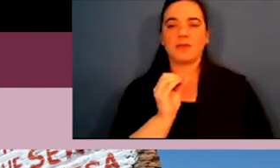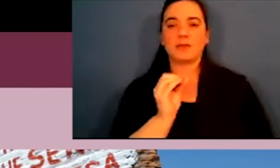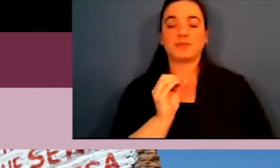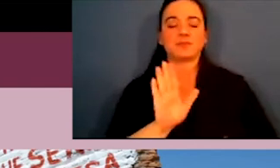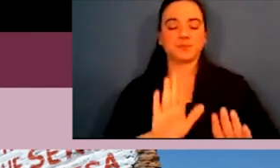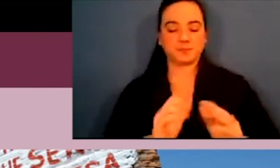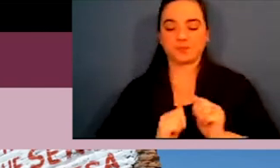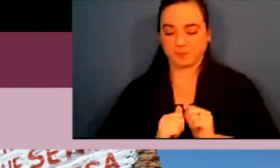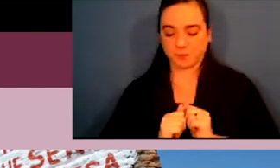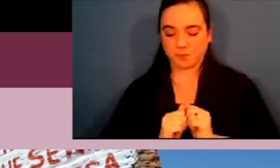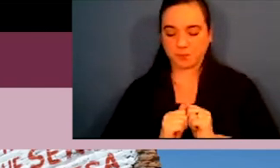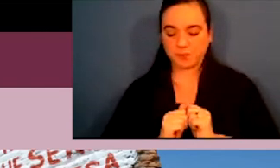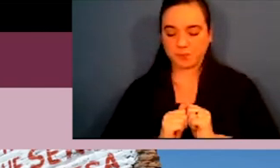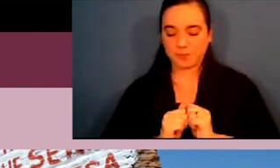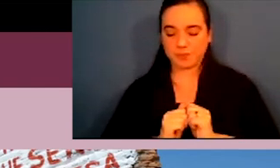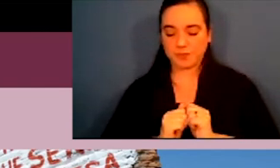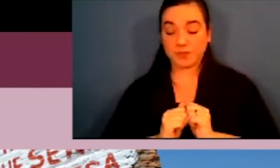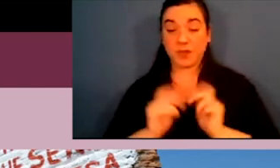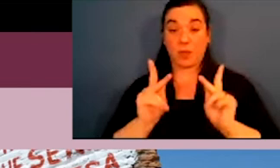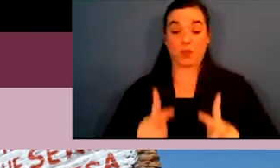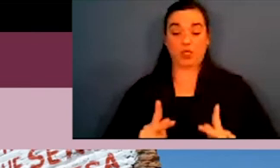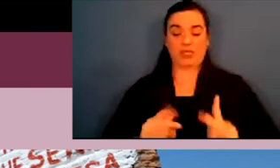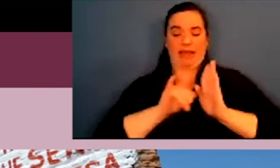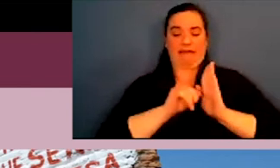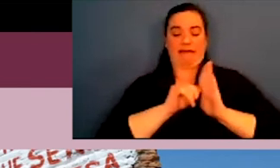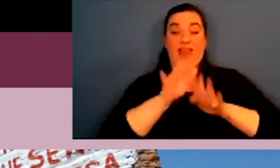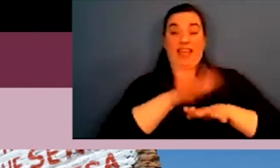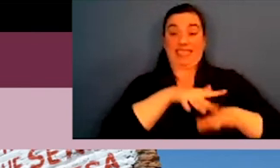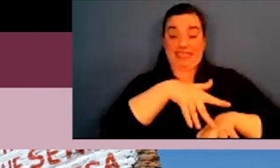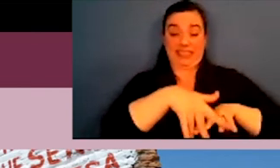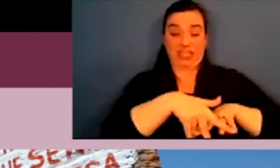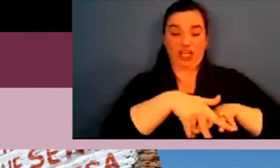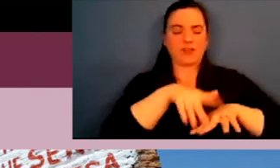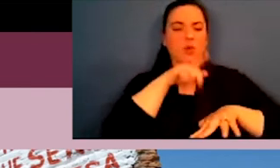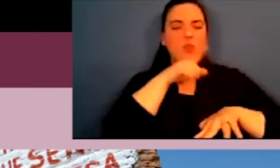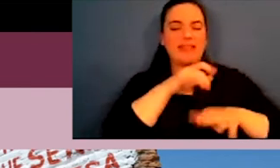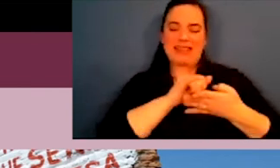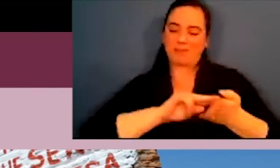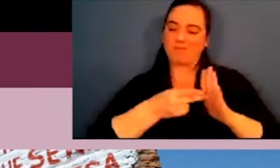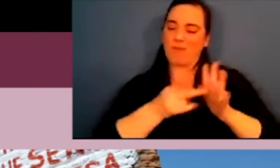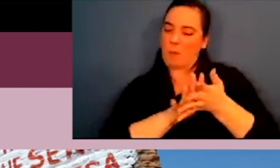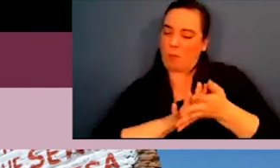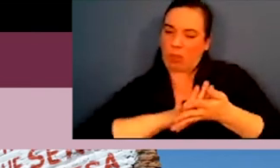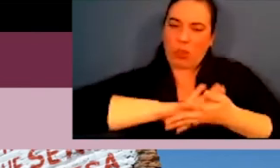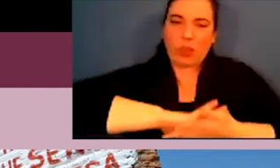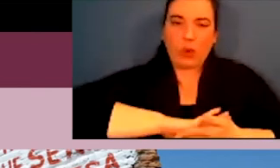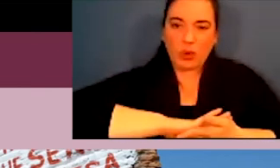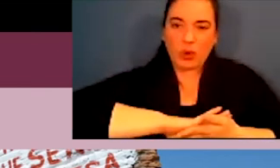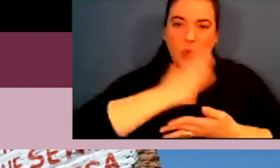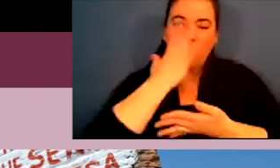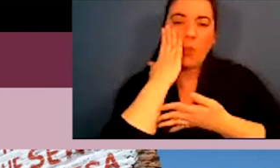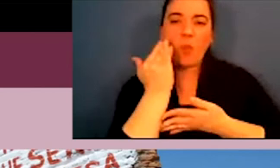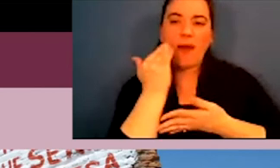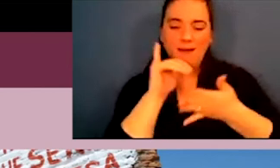there is a blurred line when it comes to identifying as an, an indigenous person,